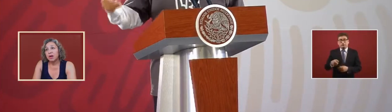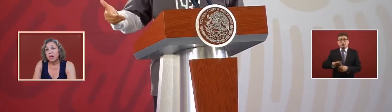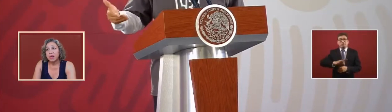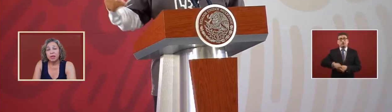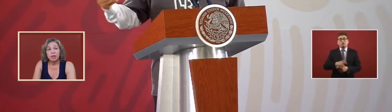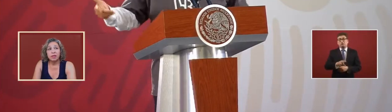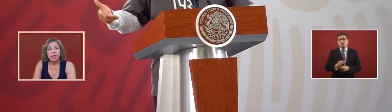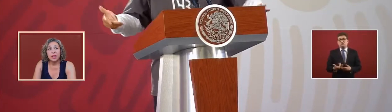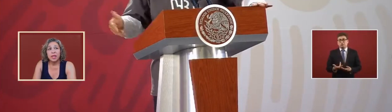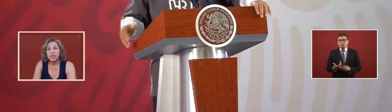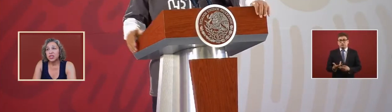regarding the election